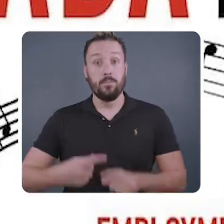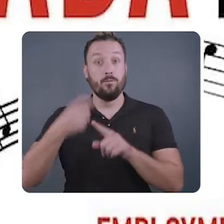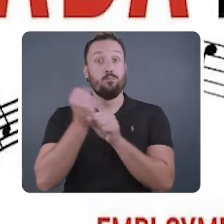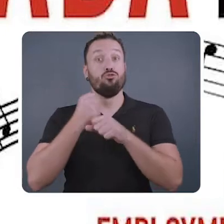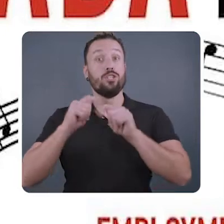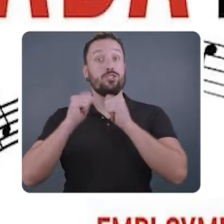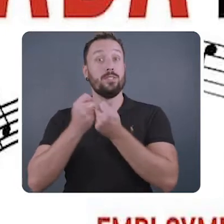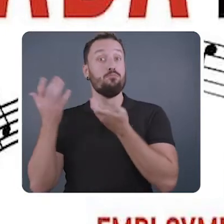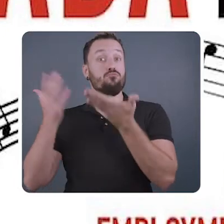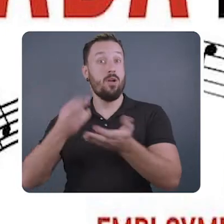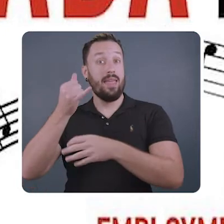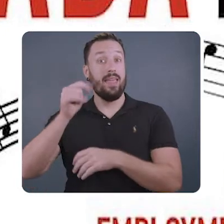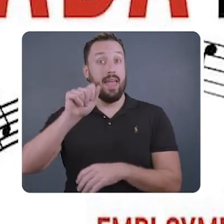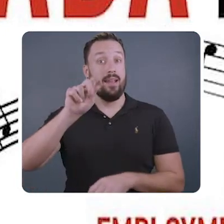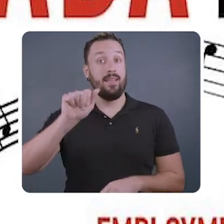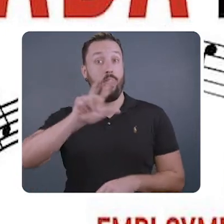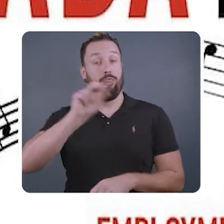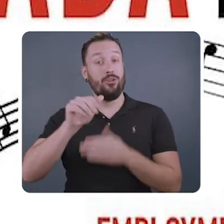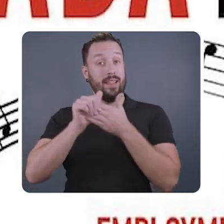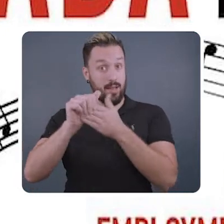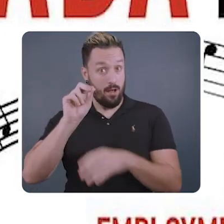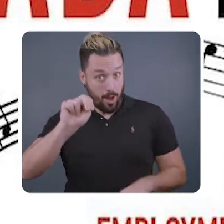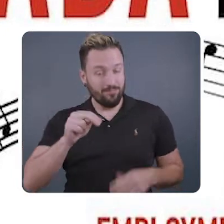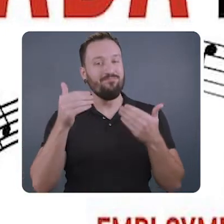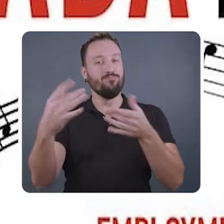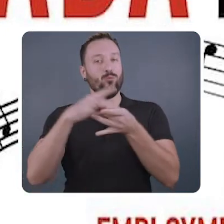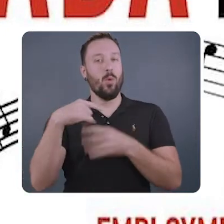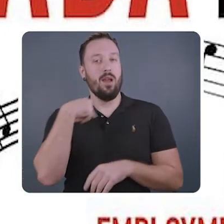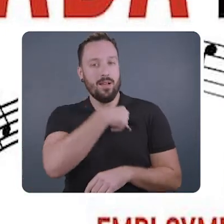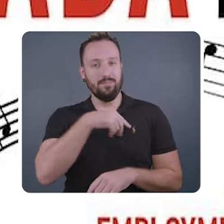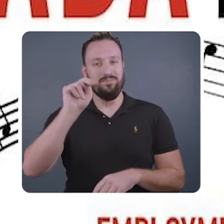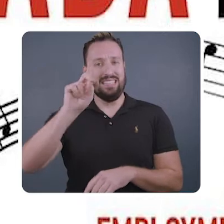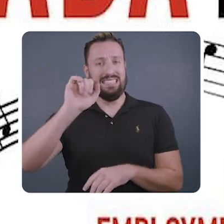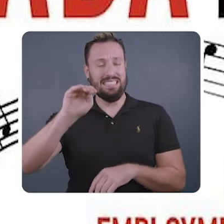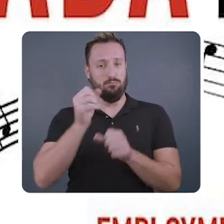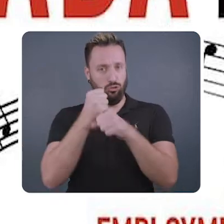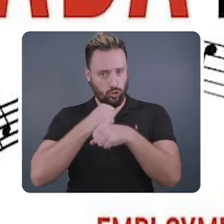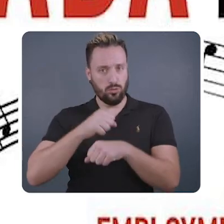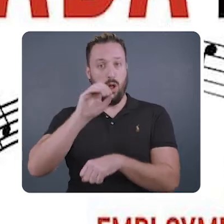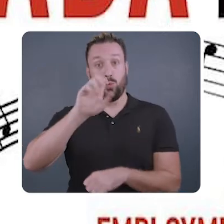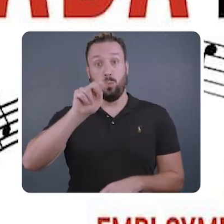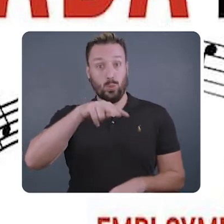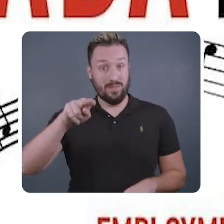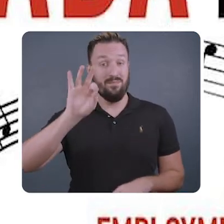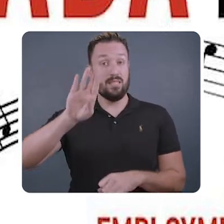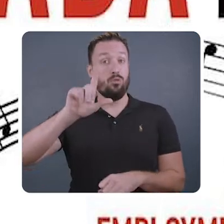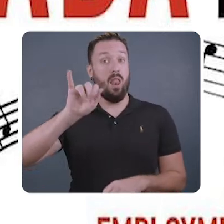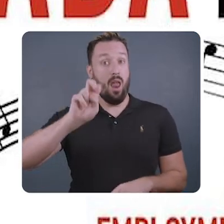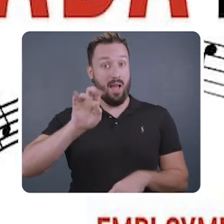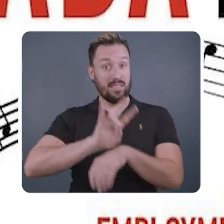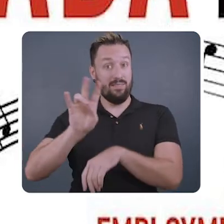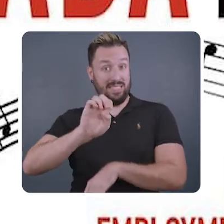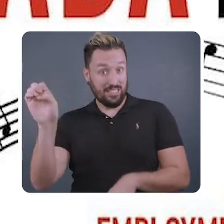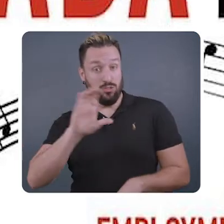From the production team that brought you the hit ADA 30 Lead On, join us for our Indeem production on October 22nd on Facebook Live at